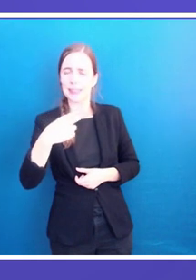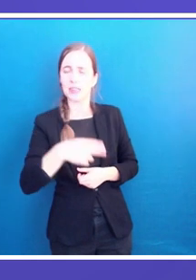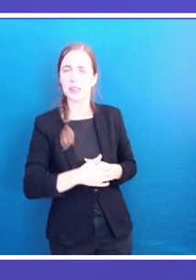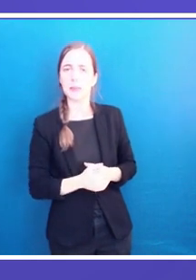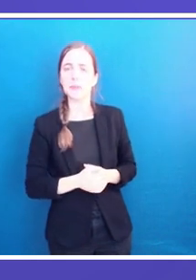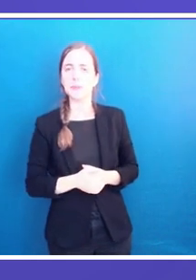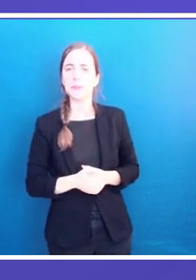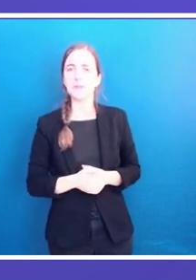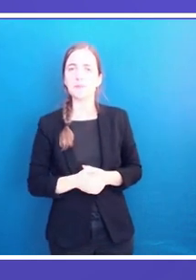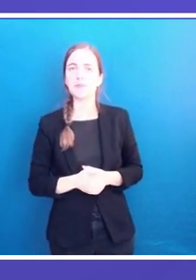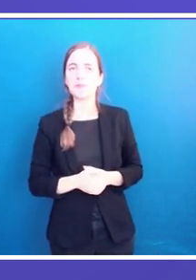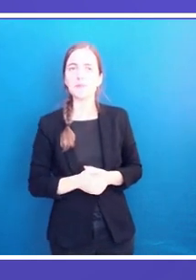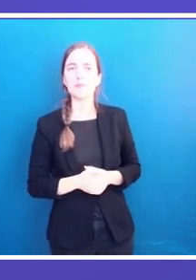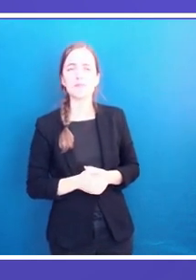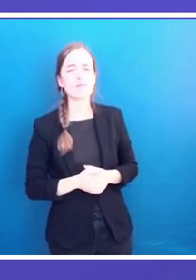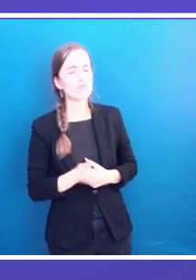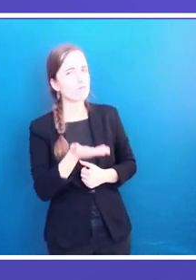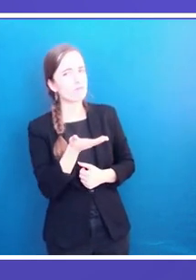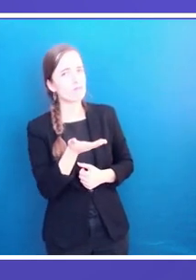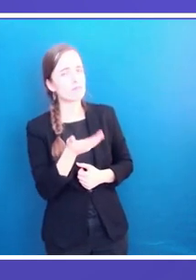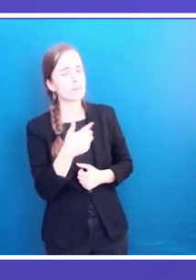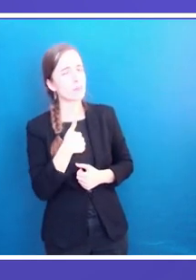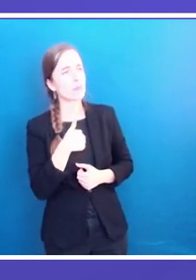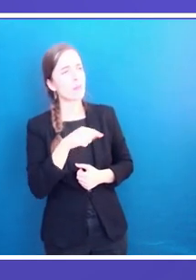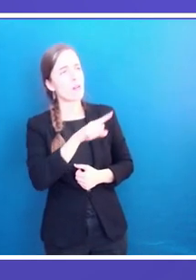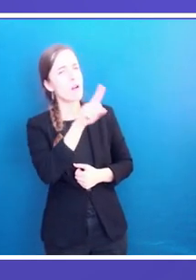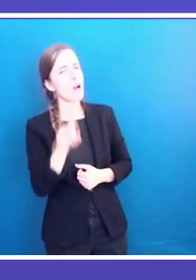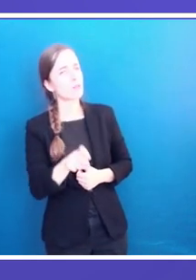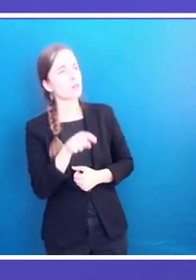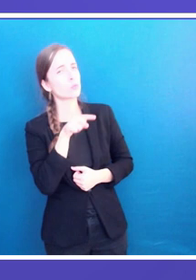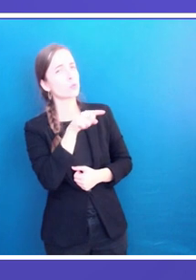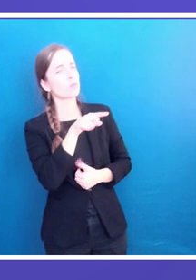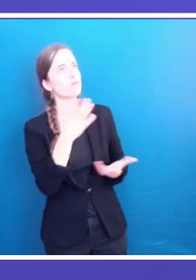in the gender-based violence